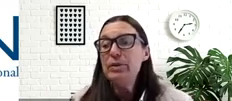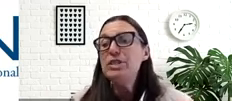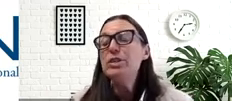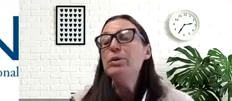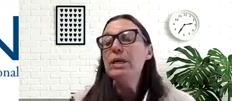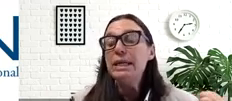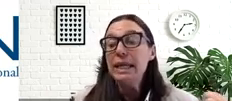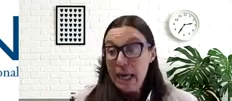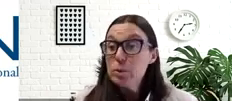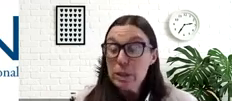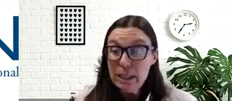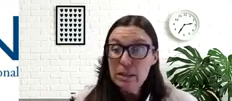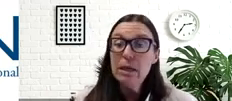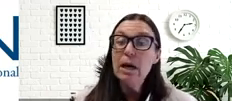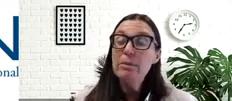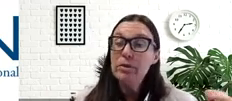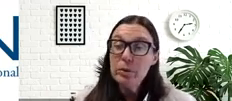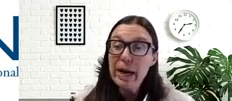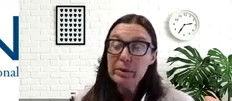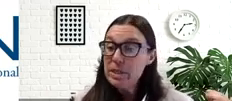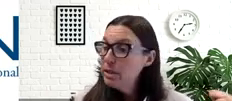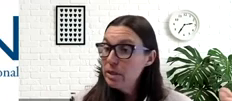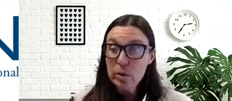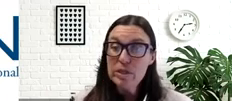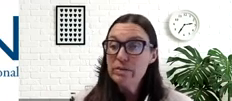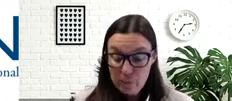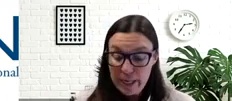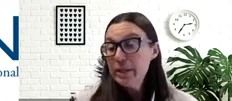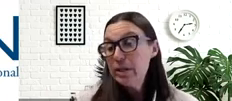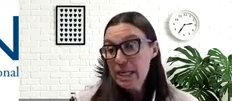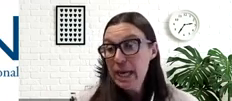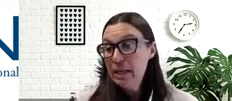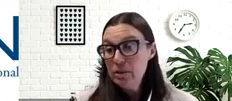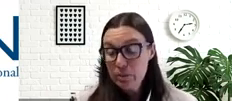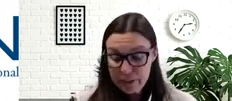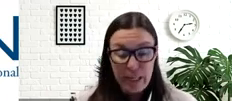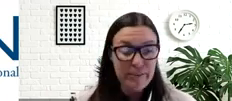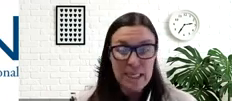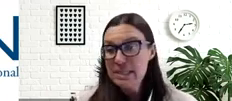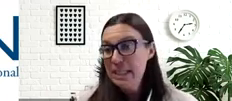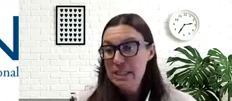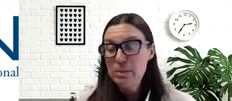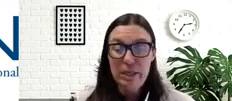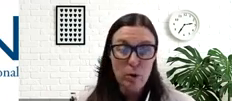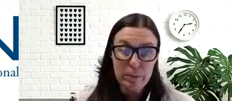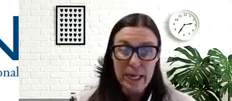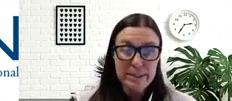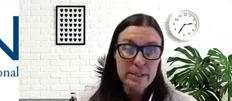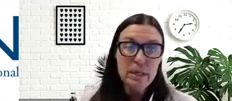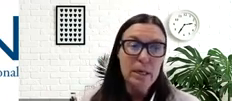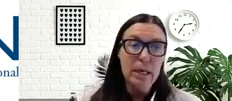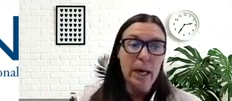something you can do casually, um, throughout the course of your regular day and your regular life. It doesn't need to be